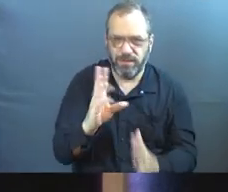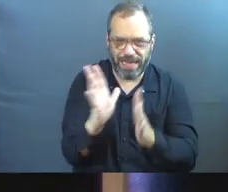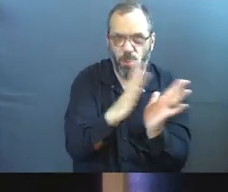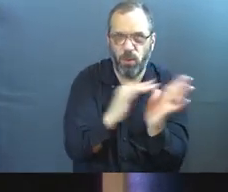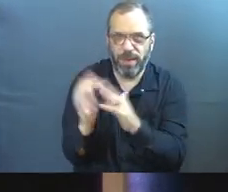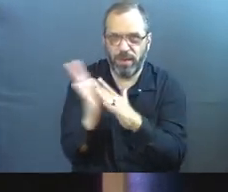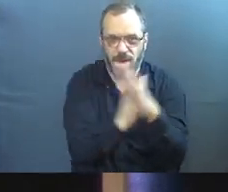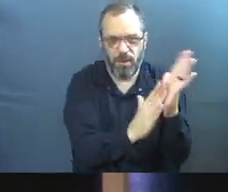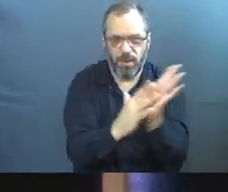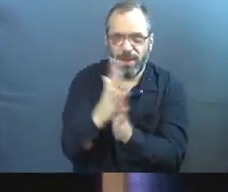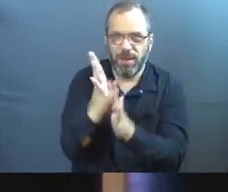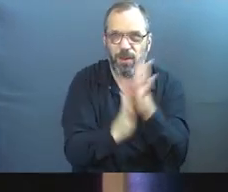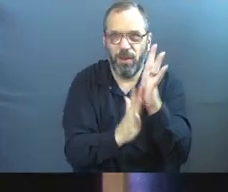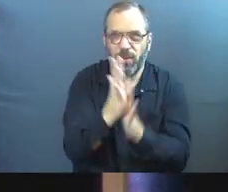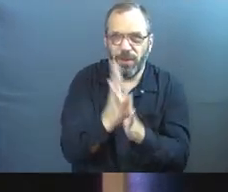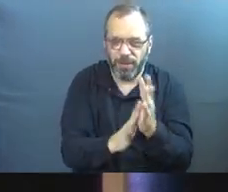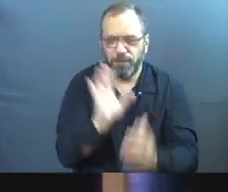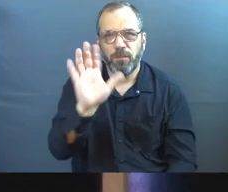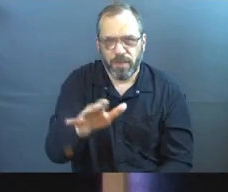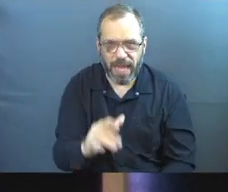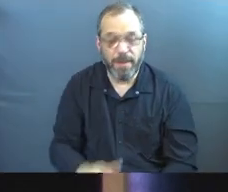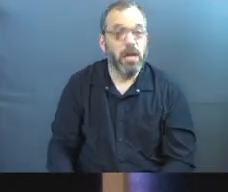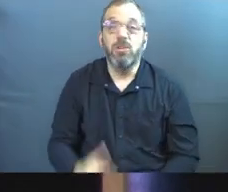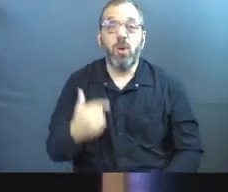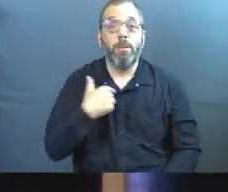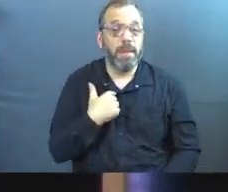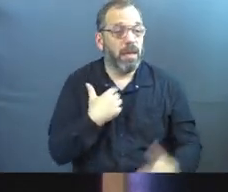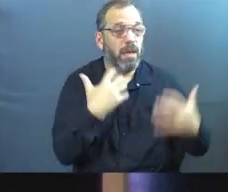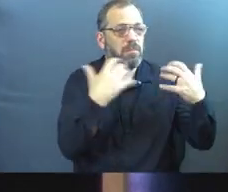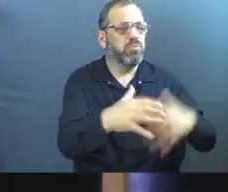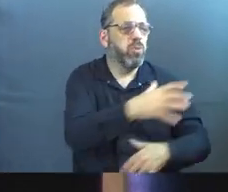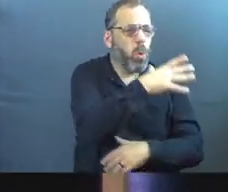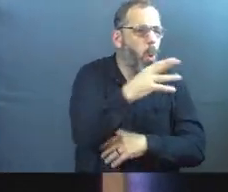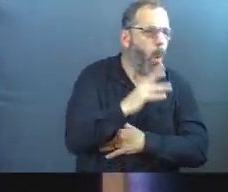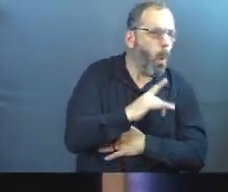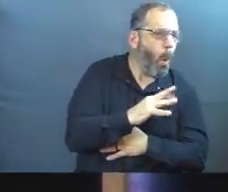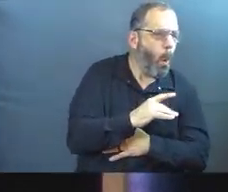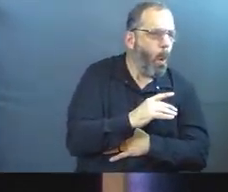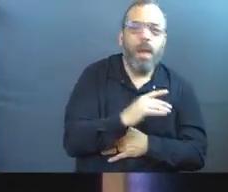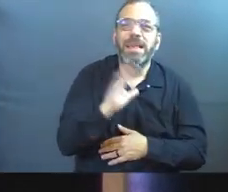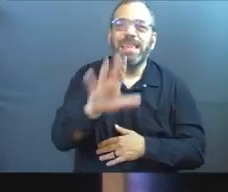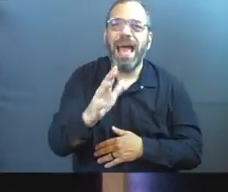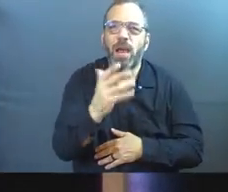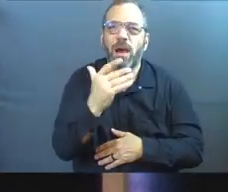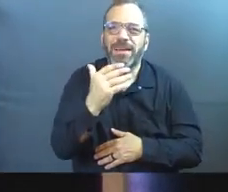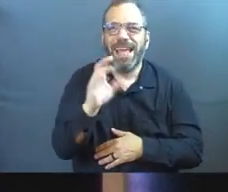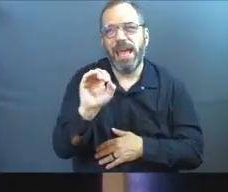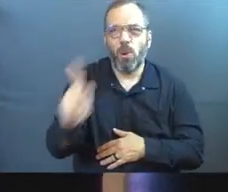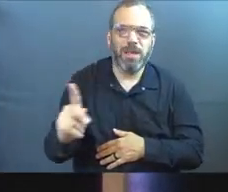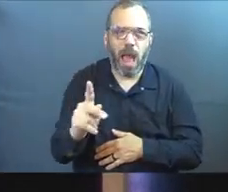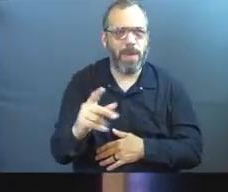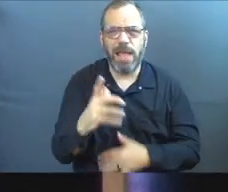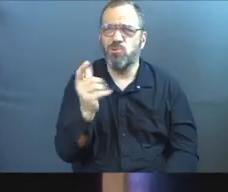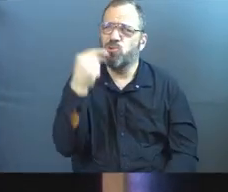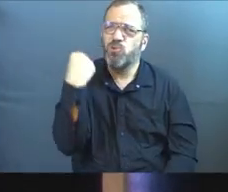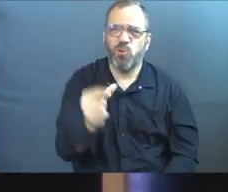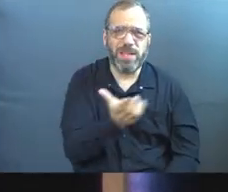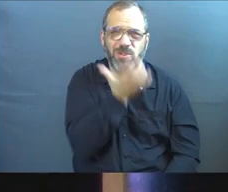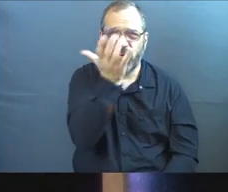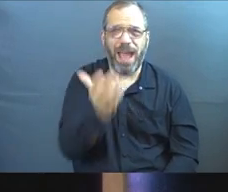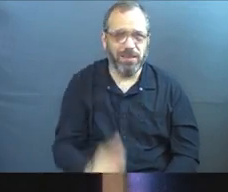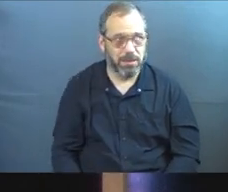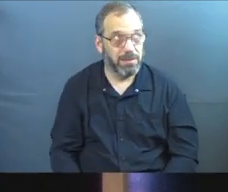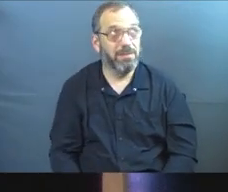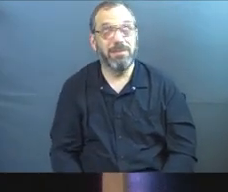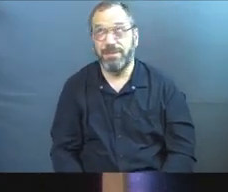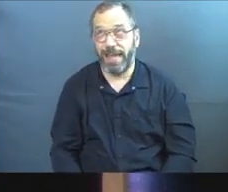you think weeds, you kind of think I'm going to look out over my lush green lawn, right? In Oklahoma. Lush green lawn. You're supposed to laugh